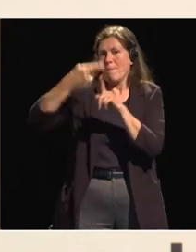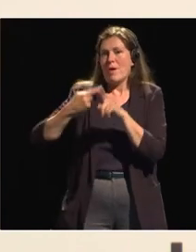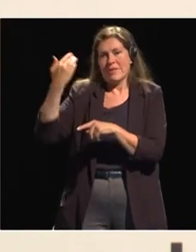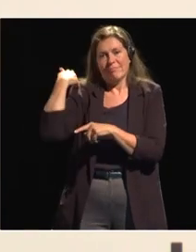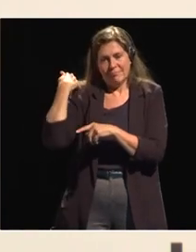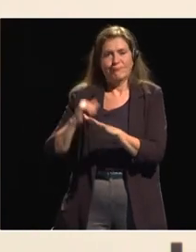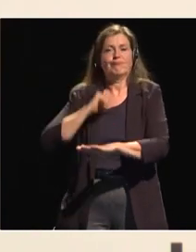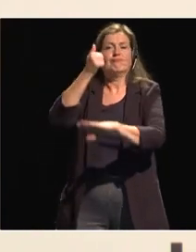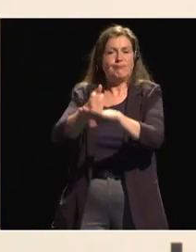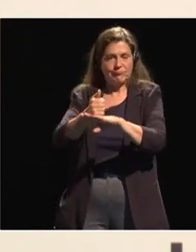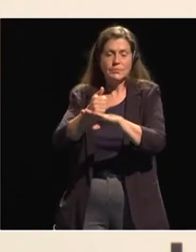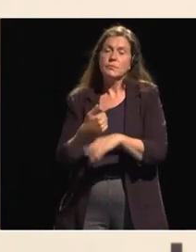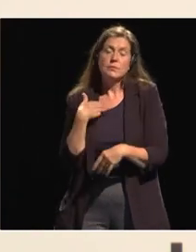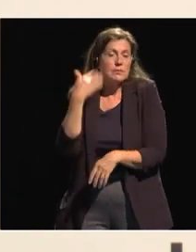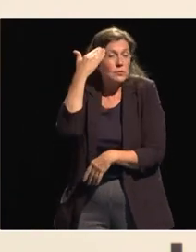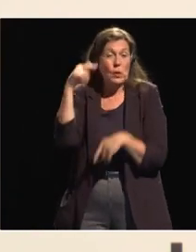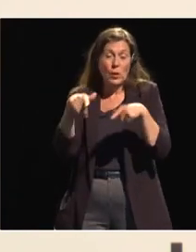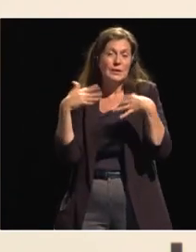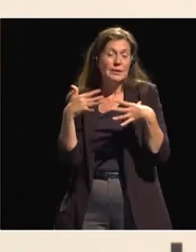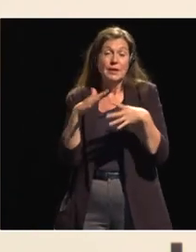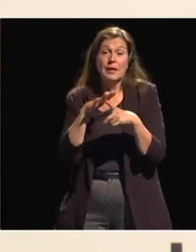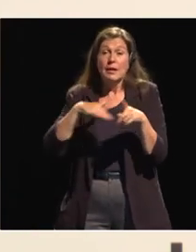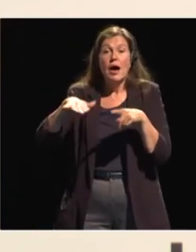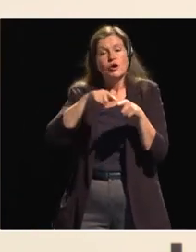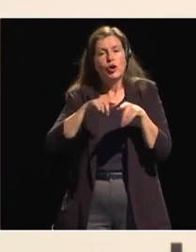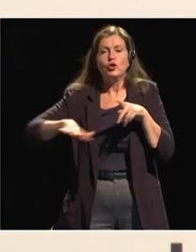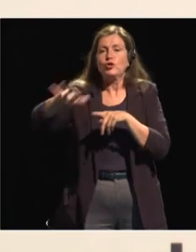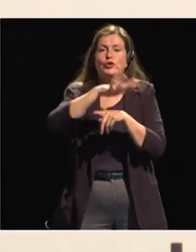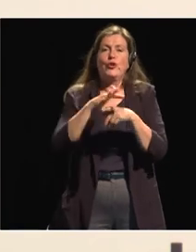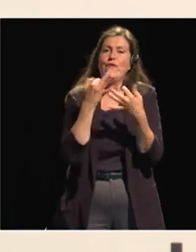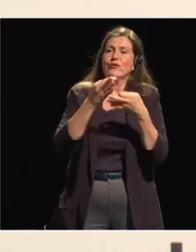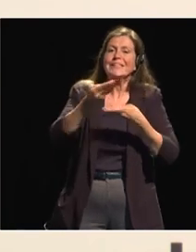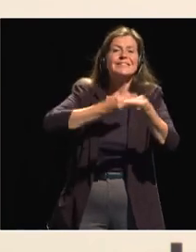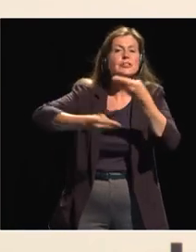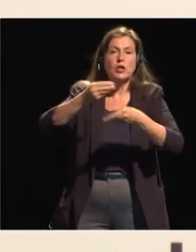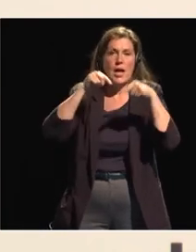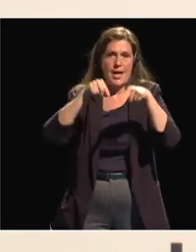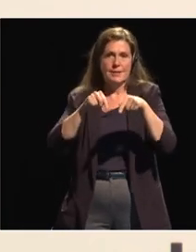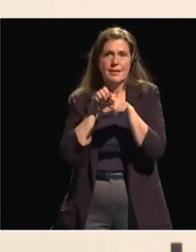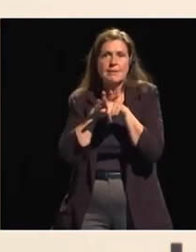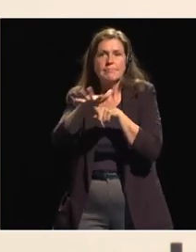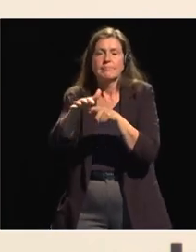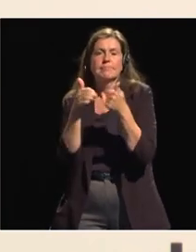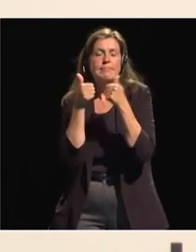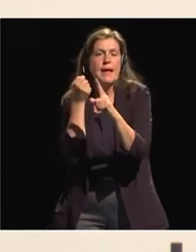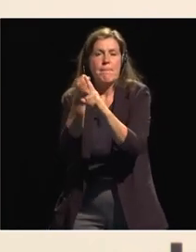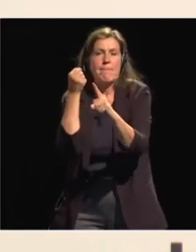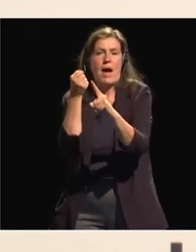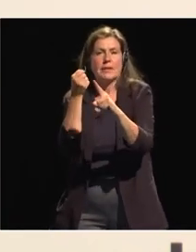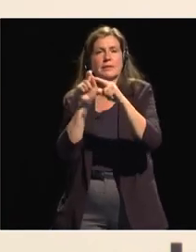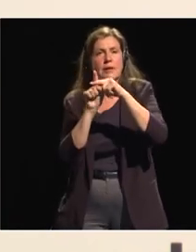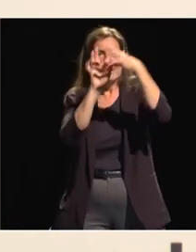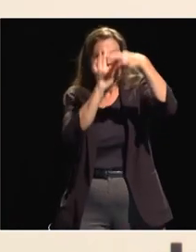right road and we are aware of the importance and the impact an area of this kind can have